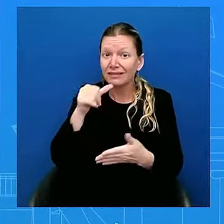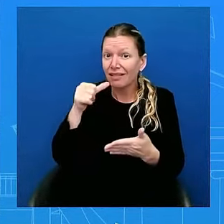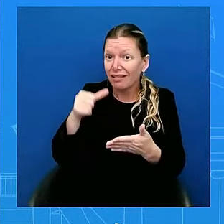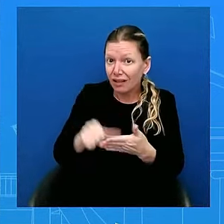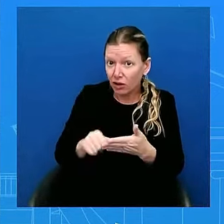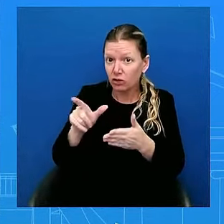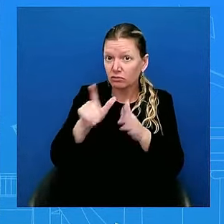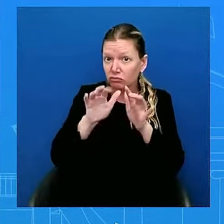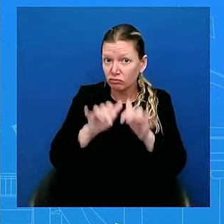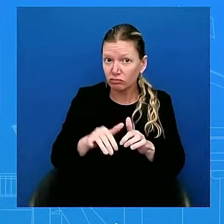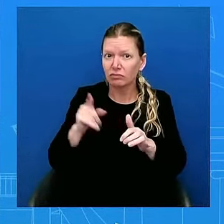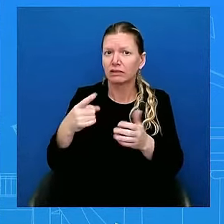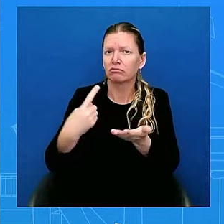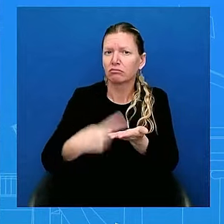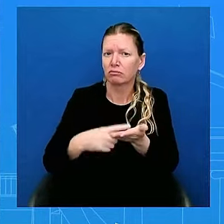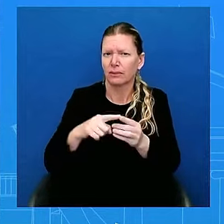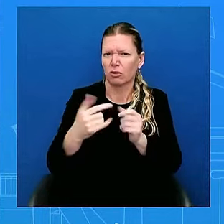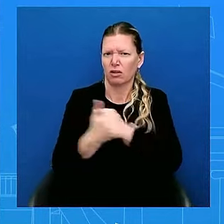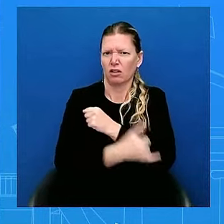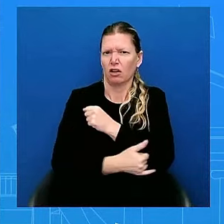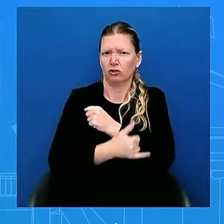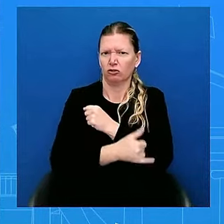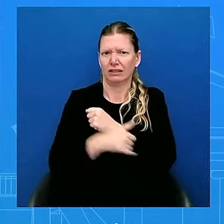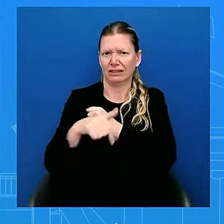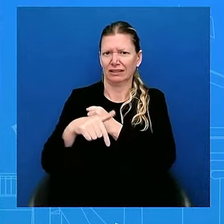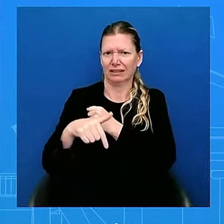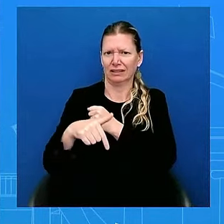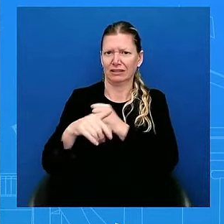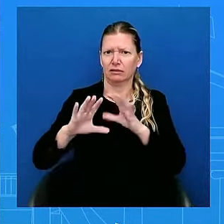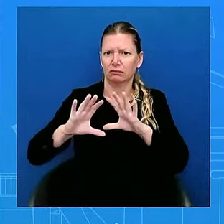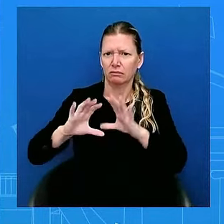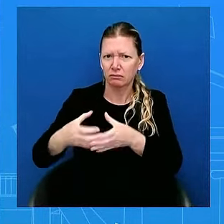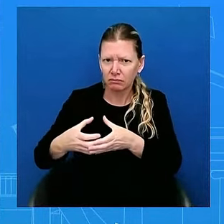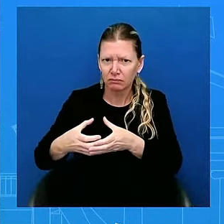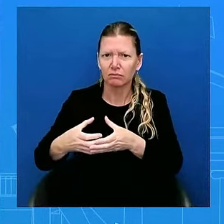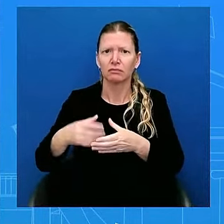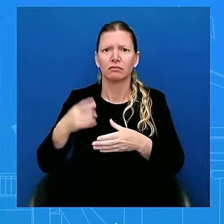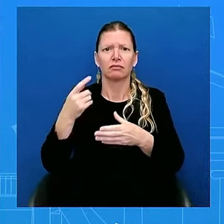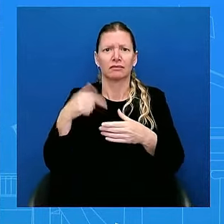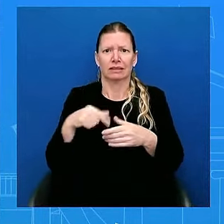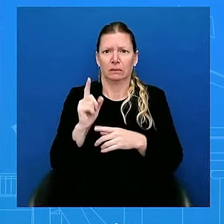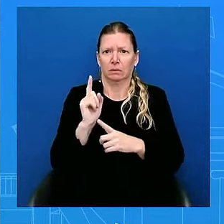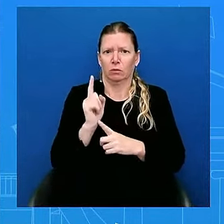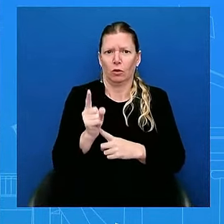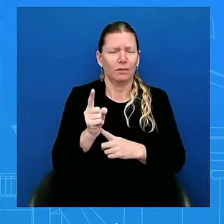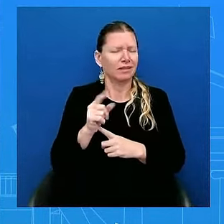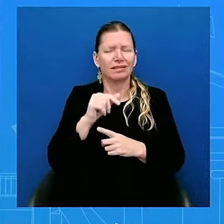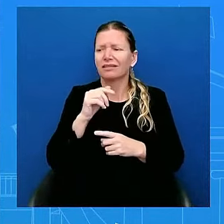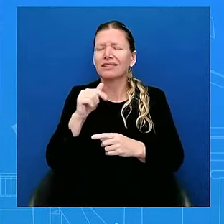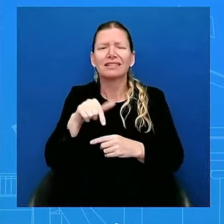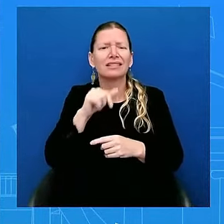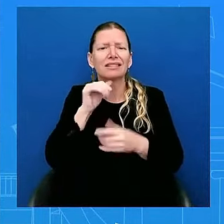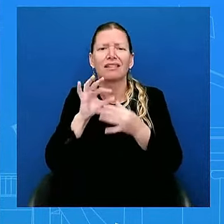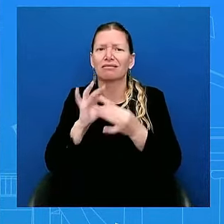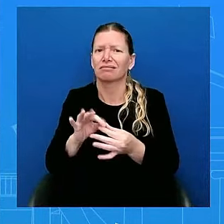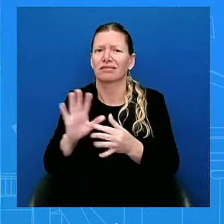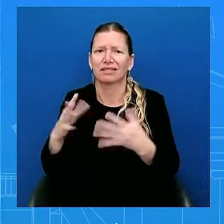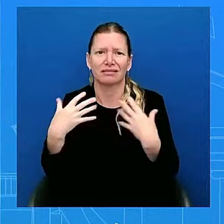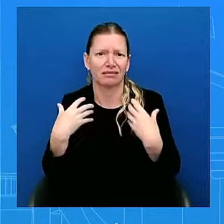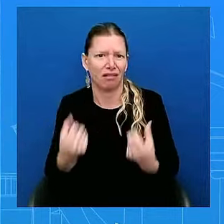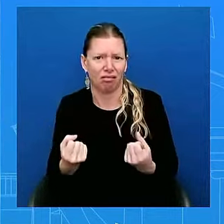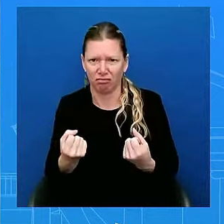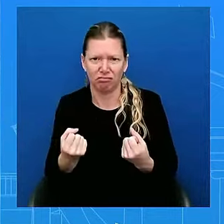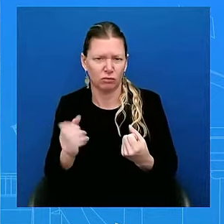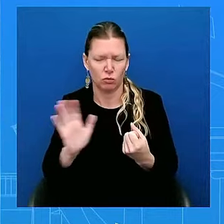now. It is not about his health. I can say no, that's not the reason. But, hear him out tonight. And the President